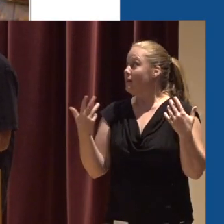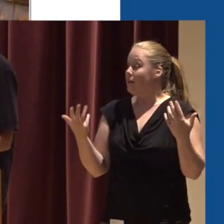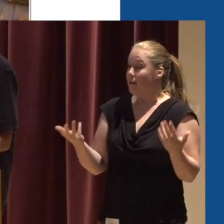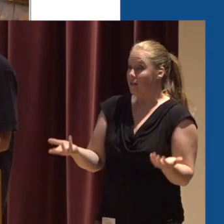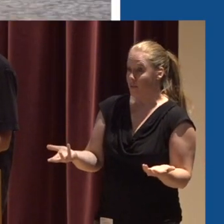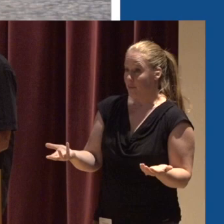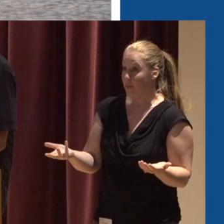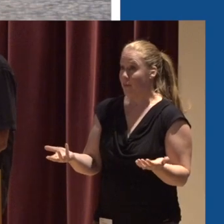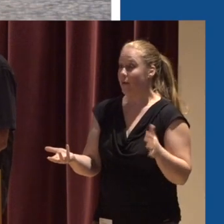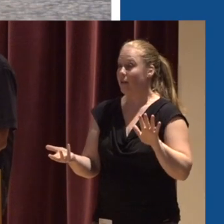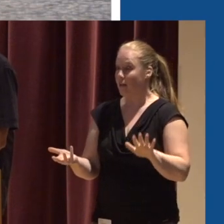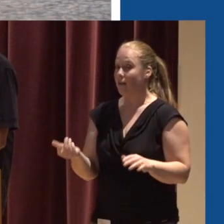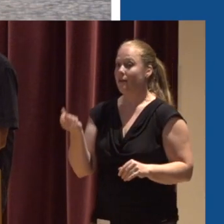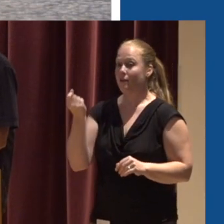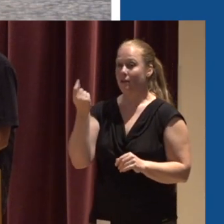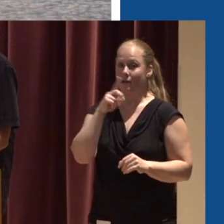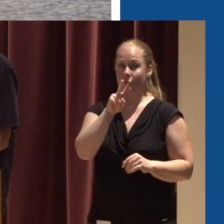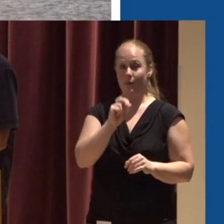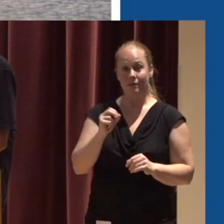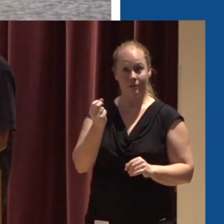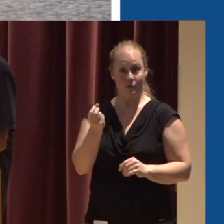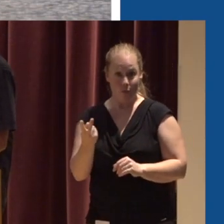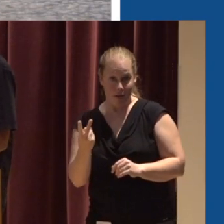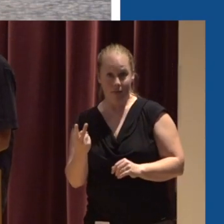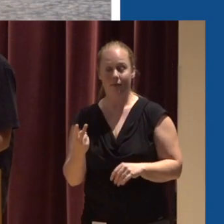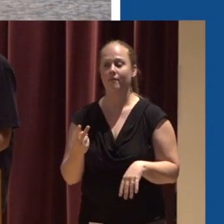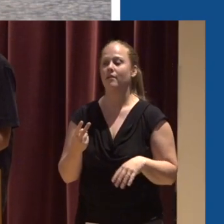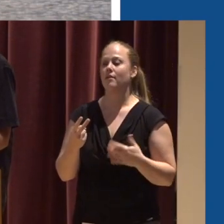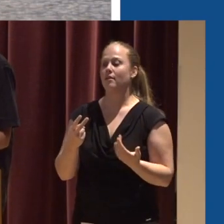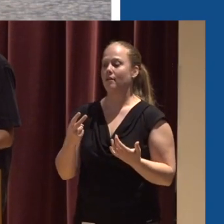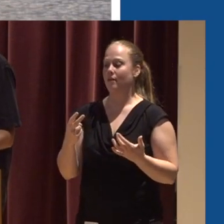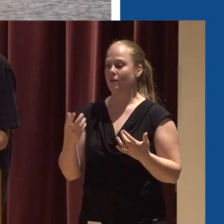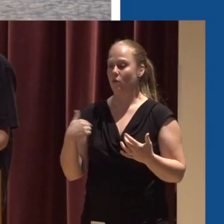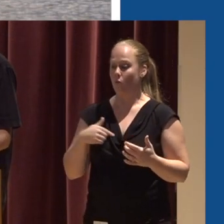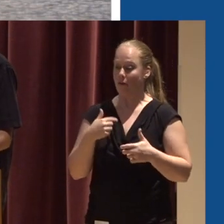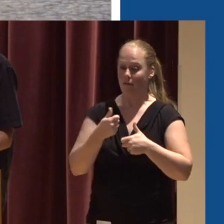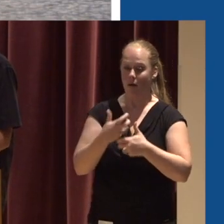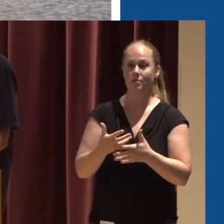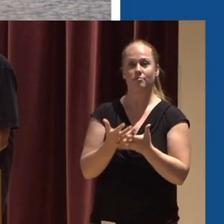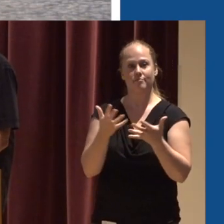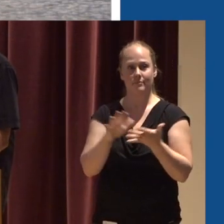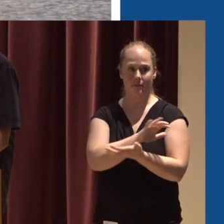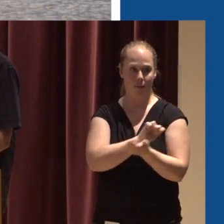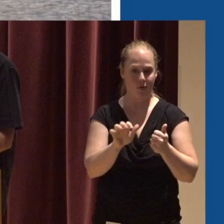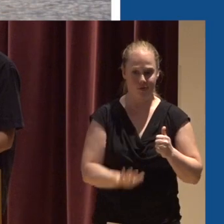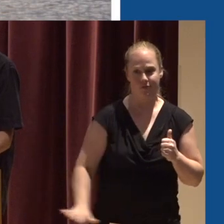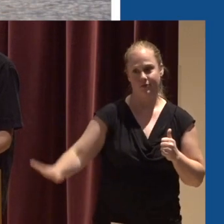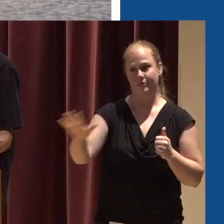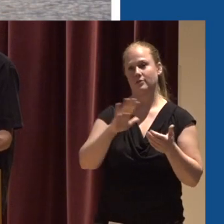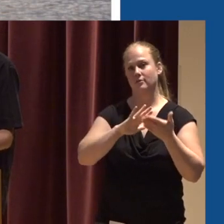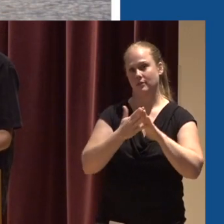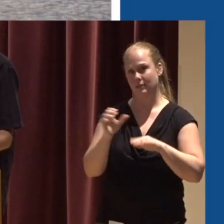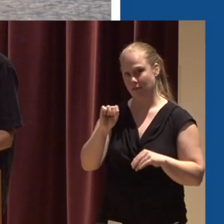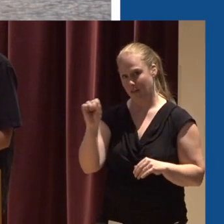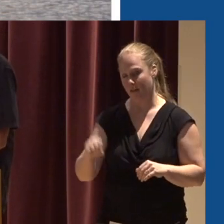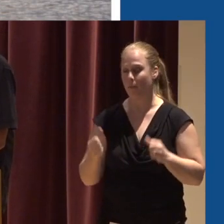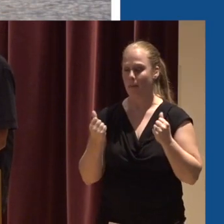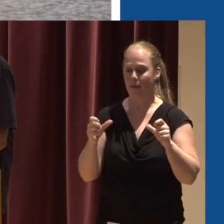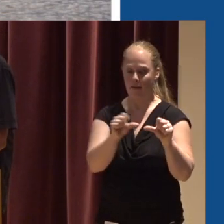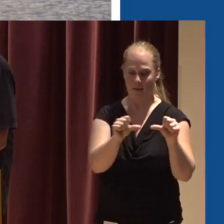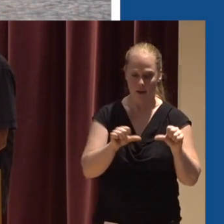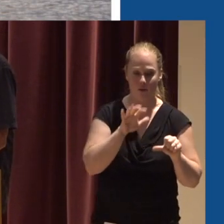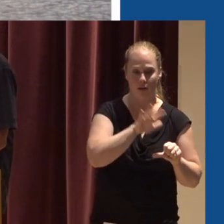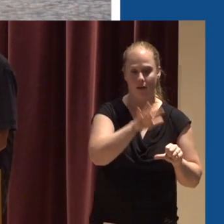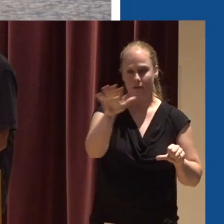So basically we had the 2012 flood event We caused quite a bit of damage across the city Numerous areas were